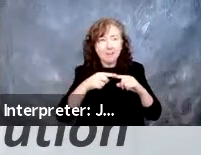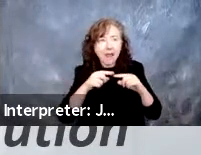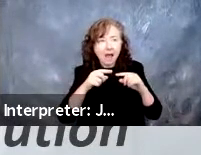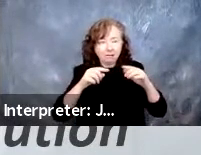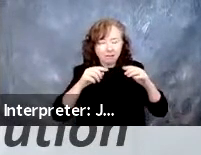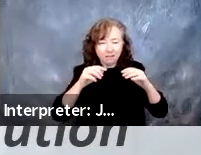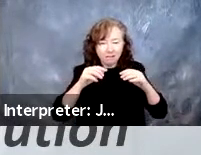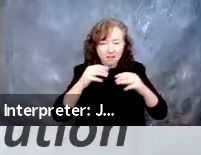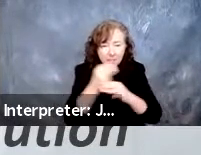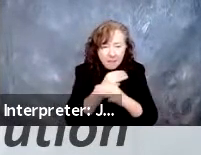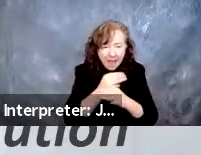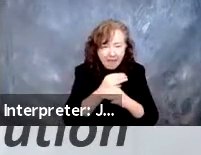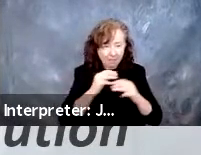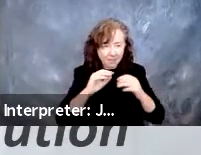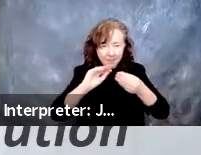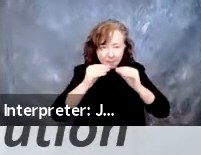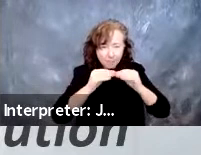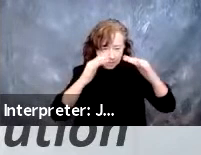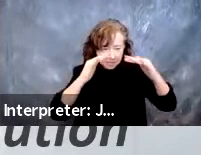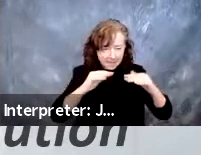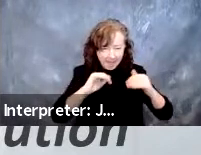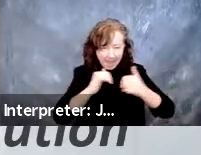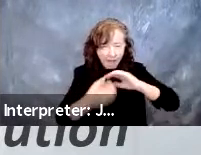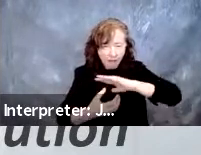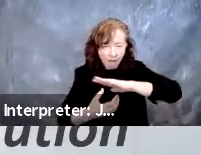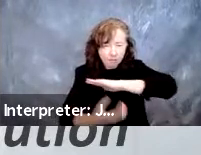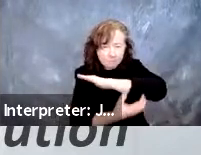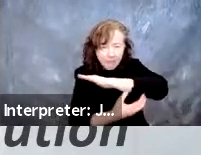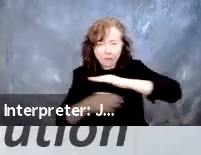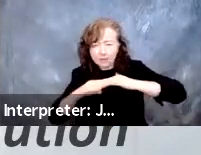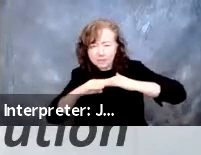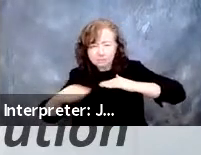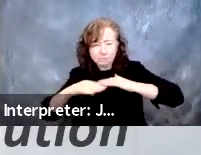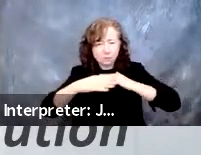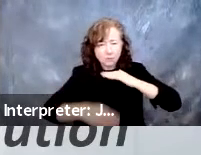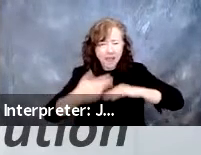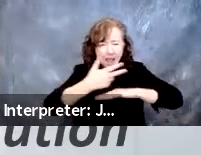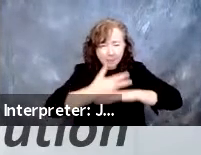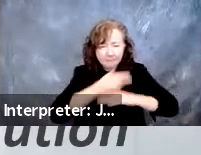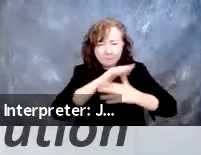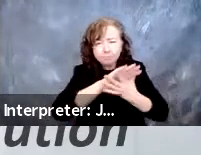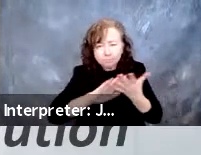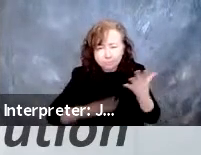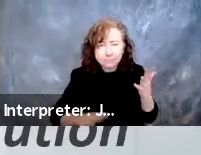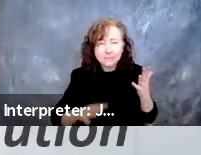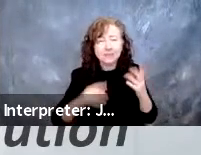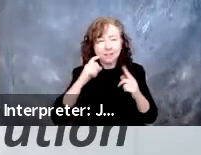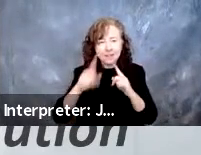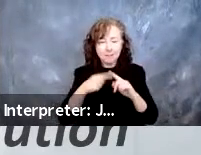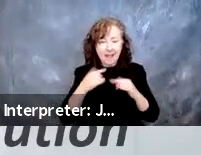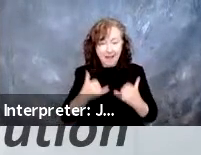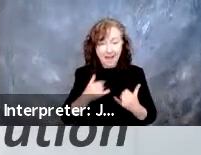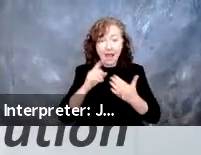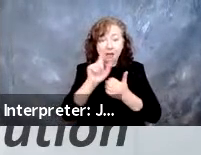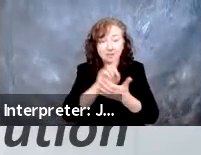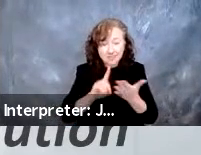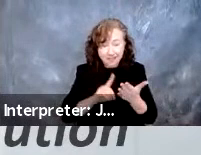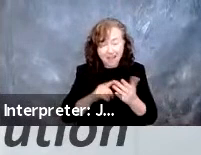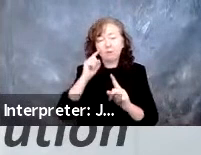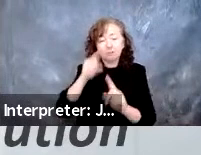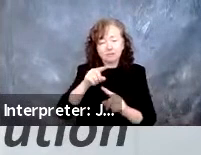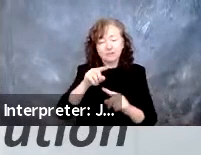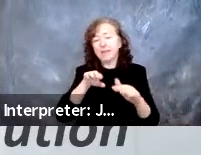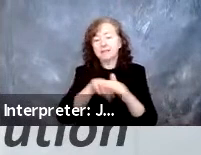limiting how we make them accessible, it's something that, if thought about up front, can make accessibility that much easier. And then